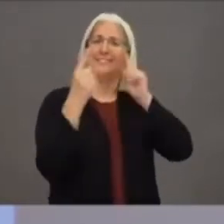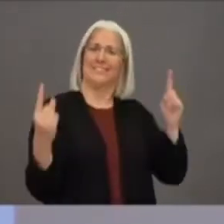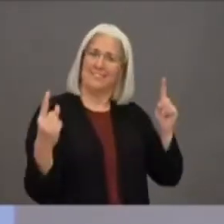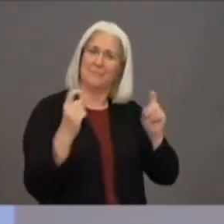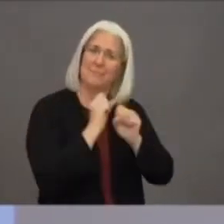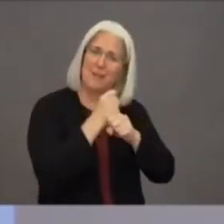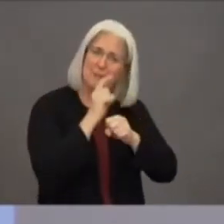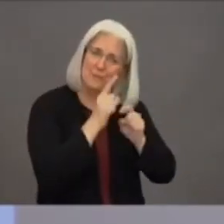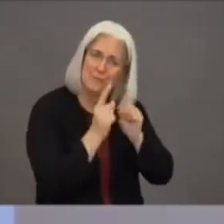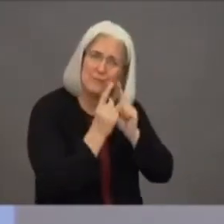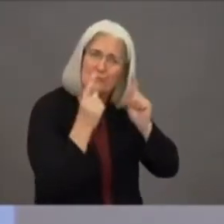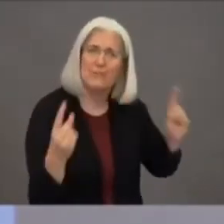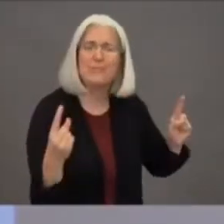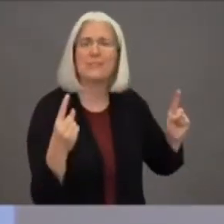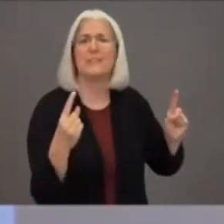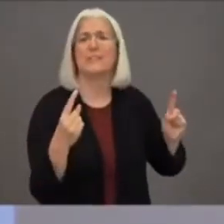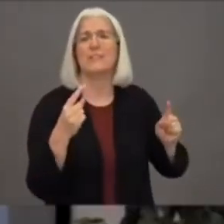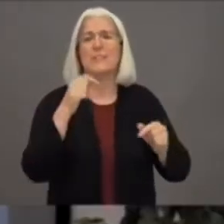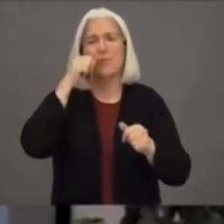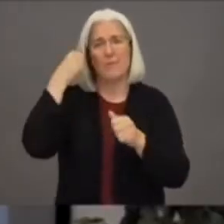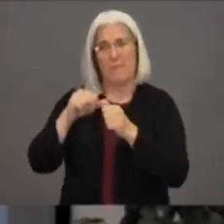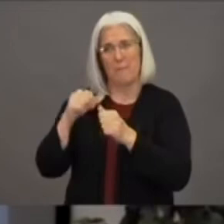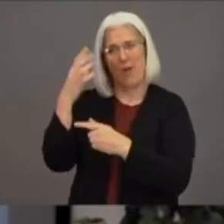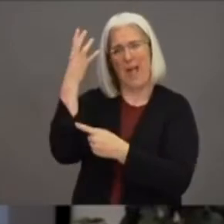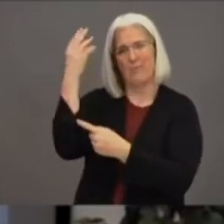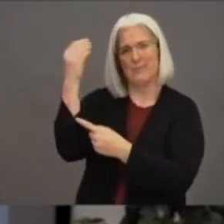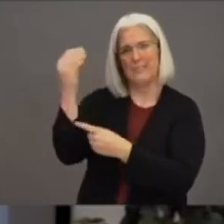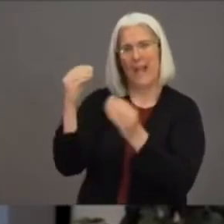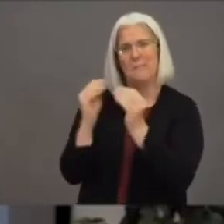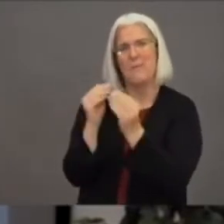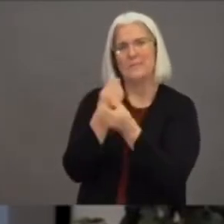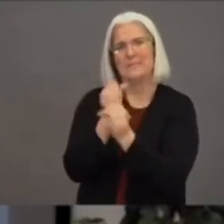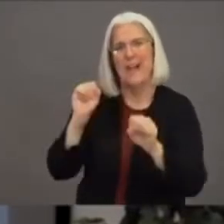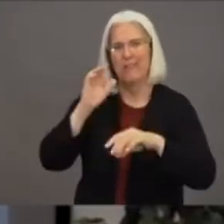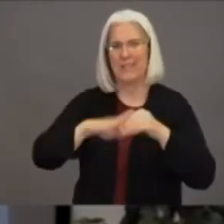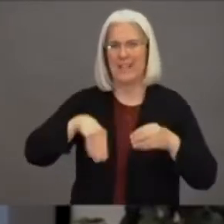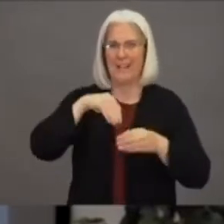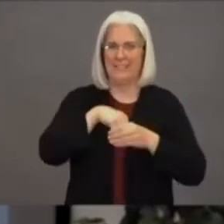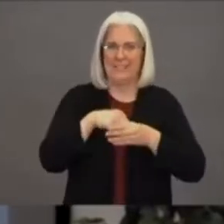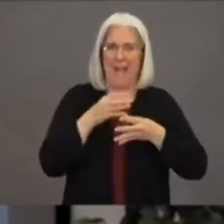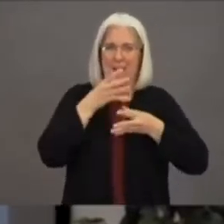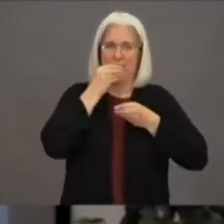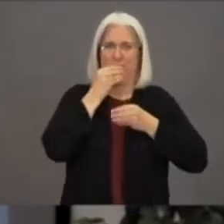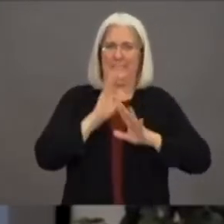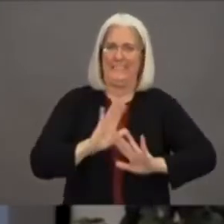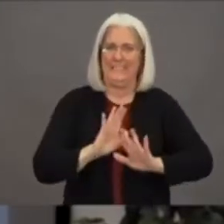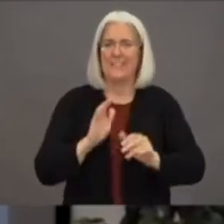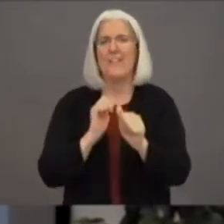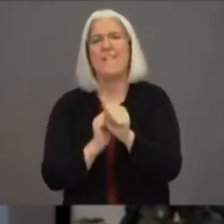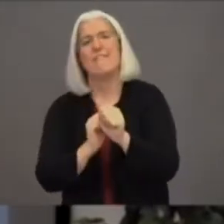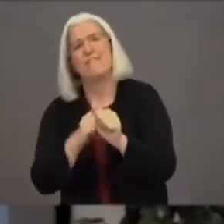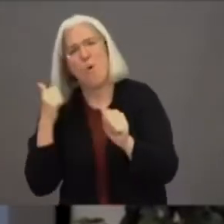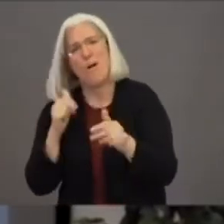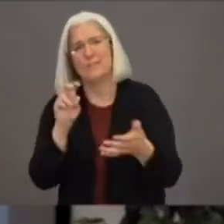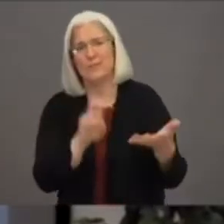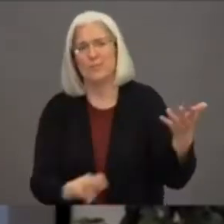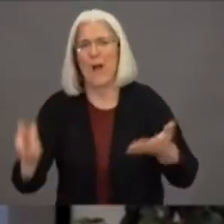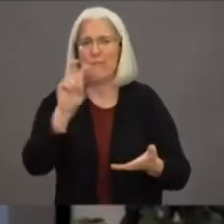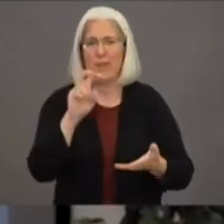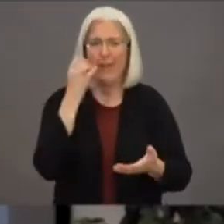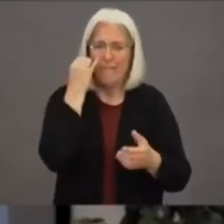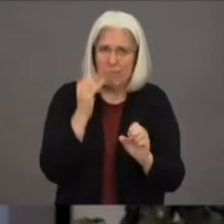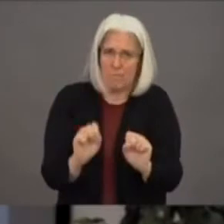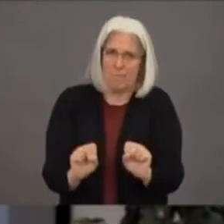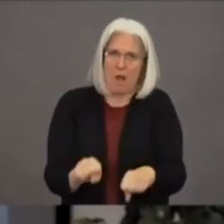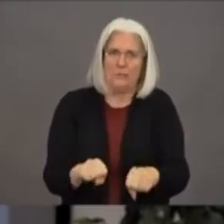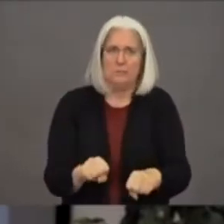you don't live with. Thank you. Now, we know Black Friday is coming up. We like to shop. You know, some of us look forward to that day all year long.